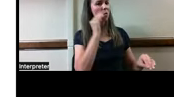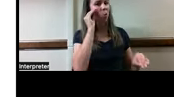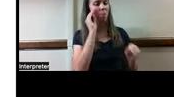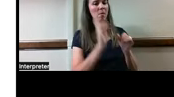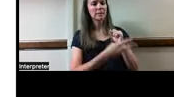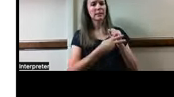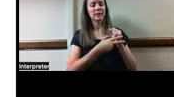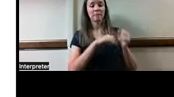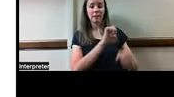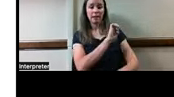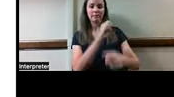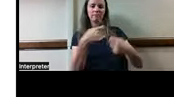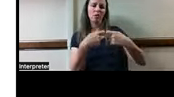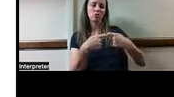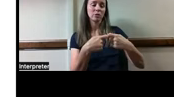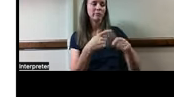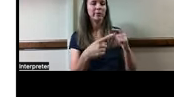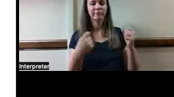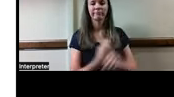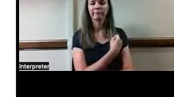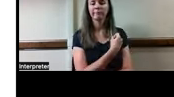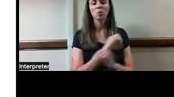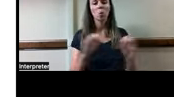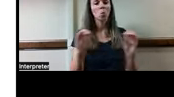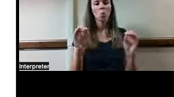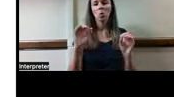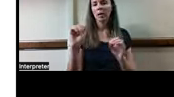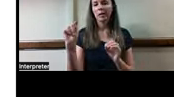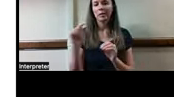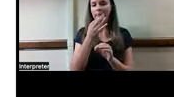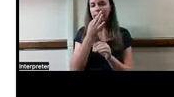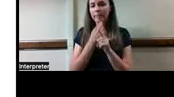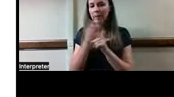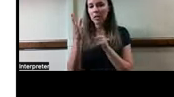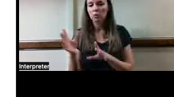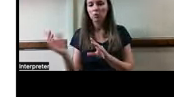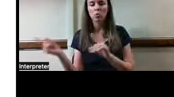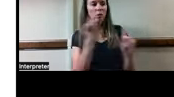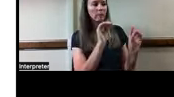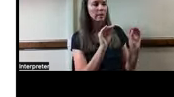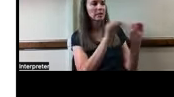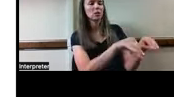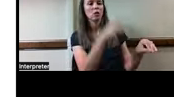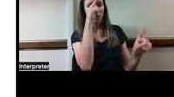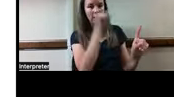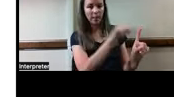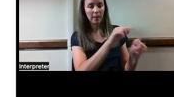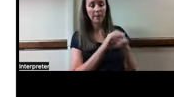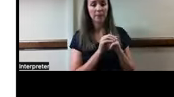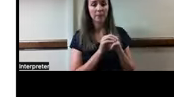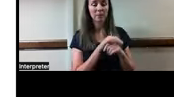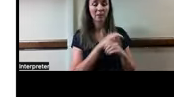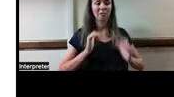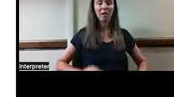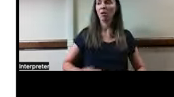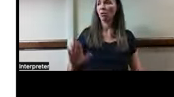Unfortunately, there is no AT expert in your area who might be able to install this equipment for them. The client says